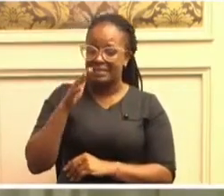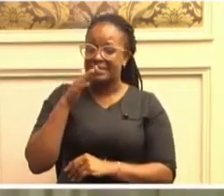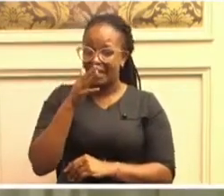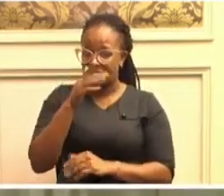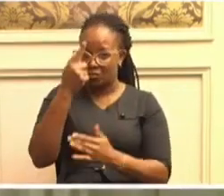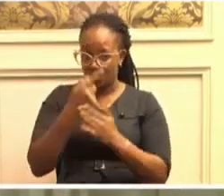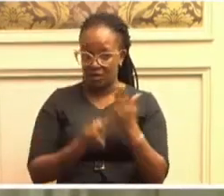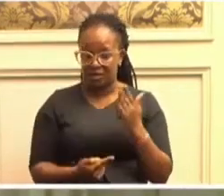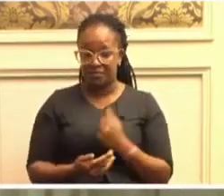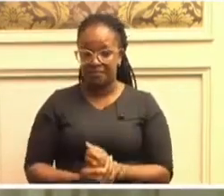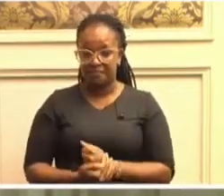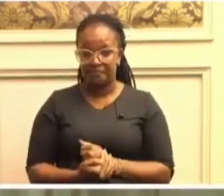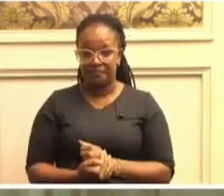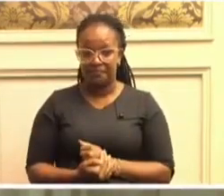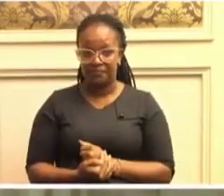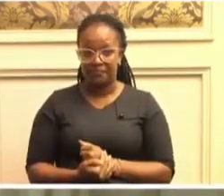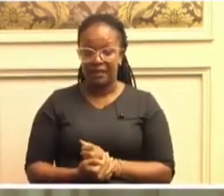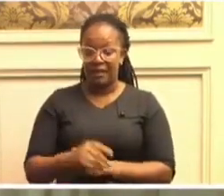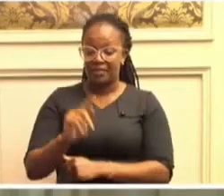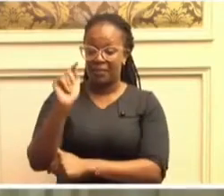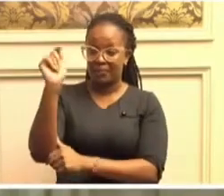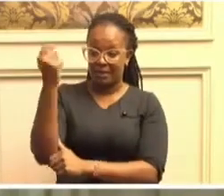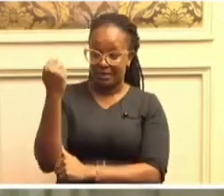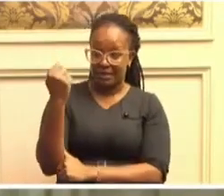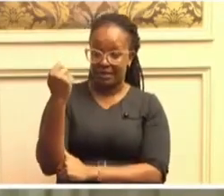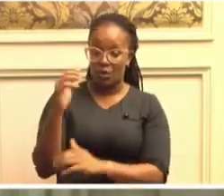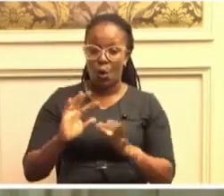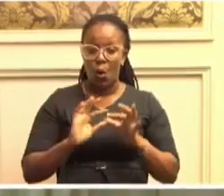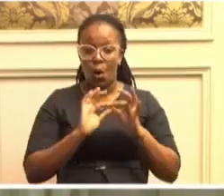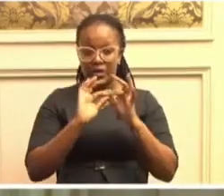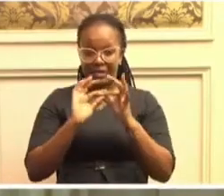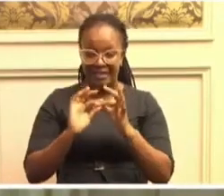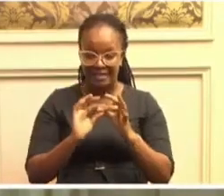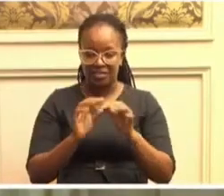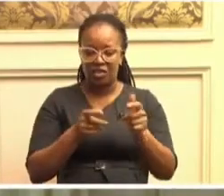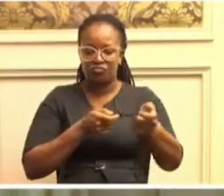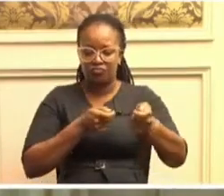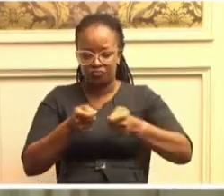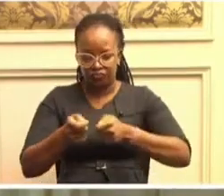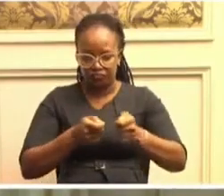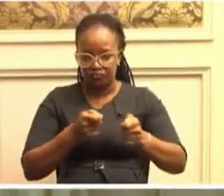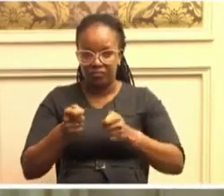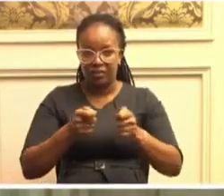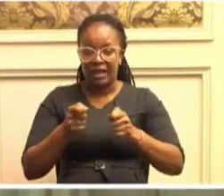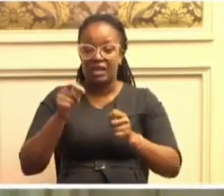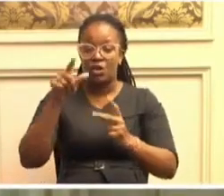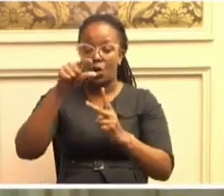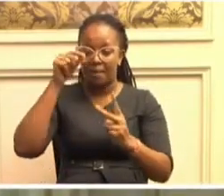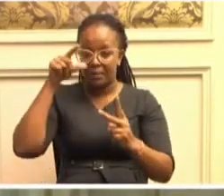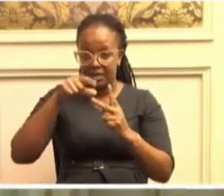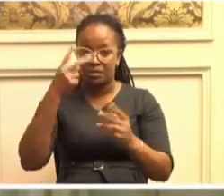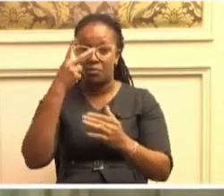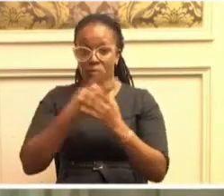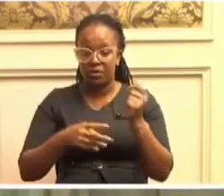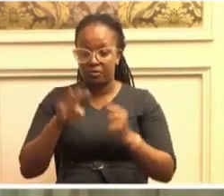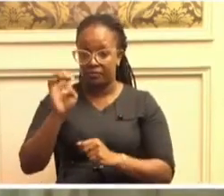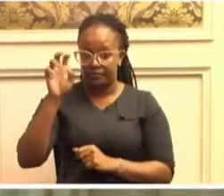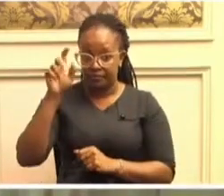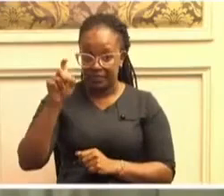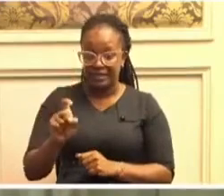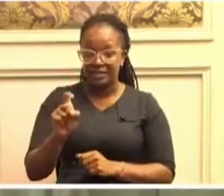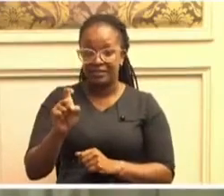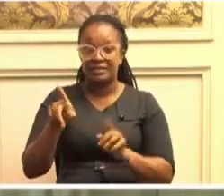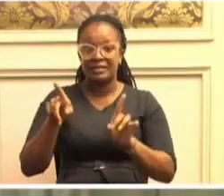He says this, the president coordinates and therefore dominates both the executive and legislative processes of